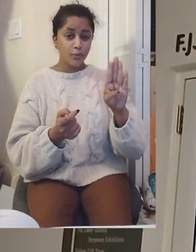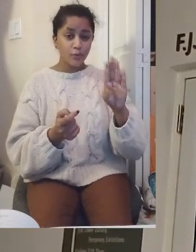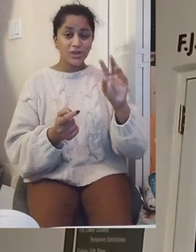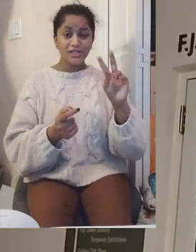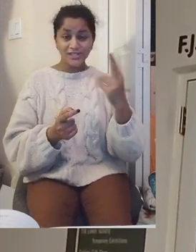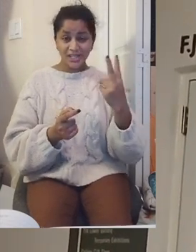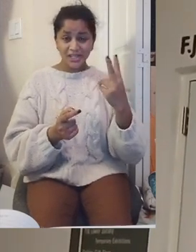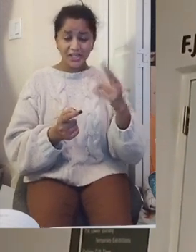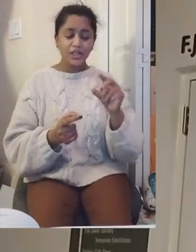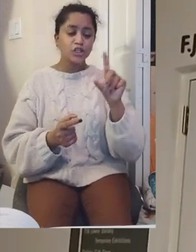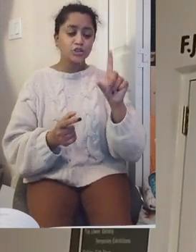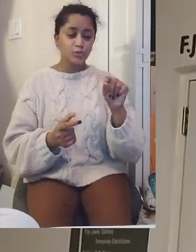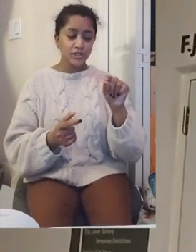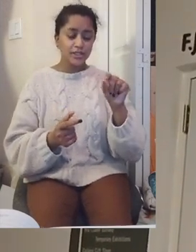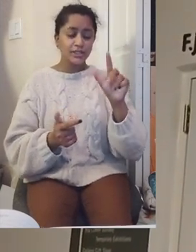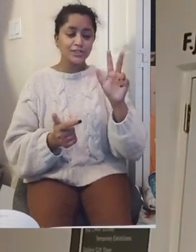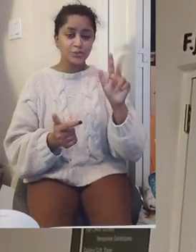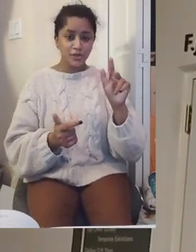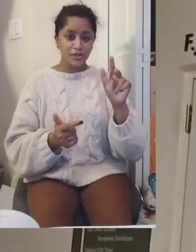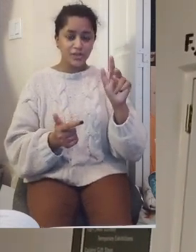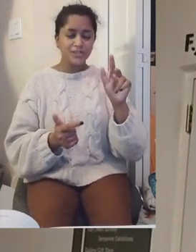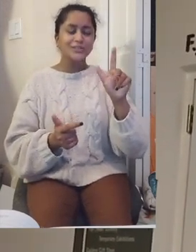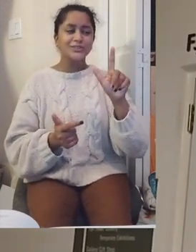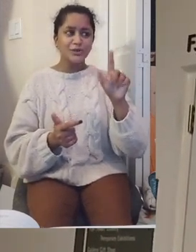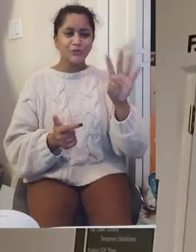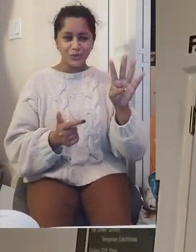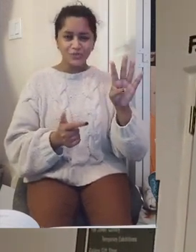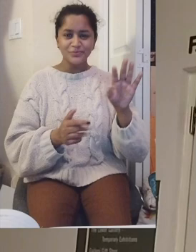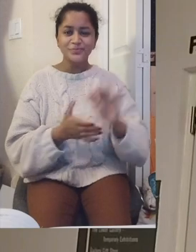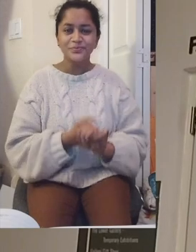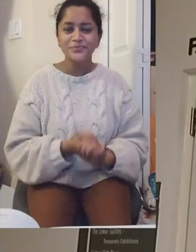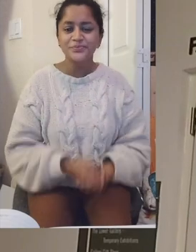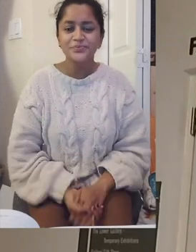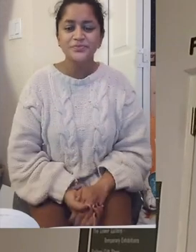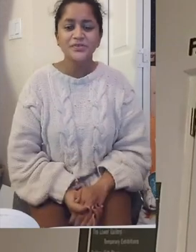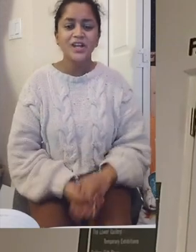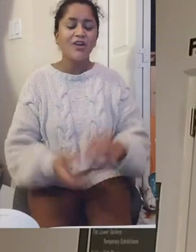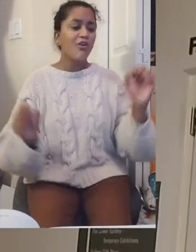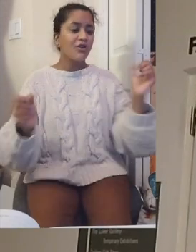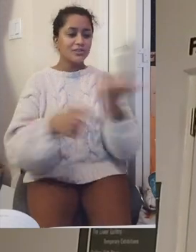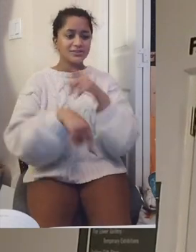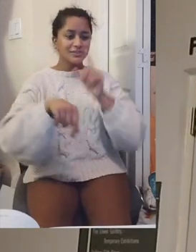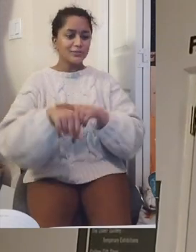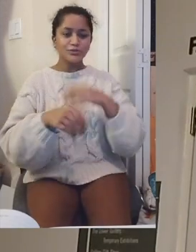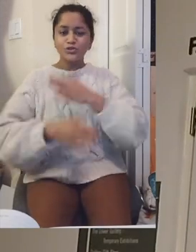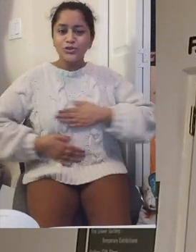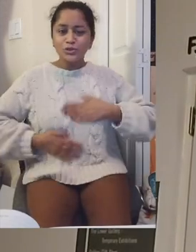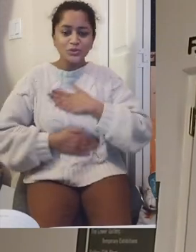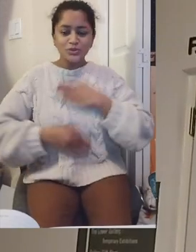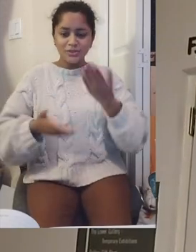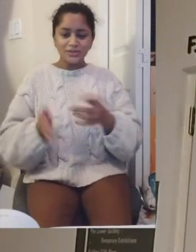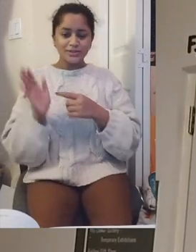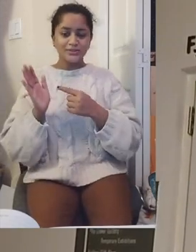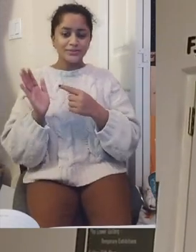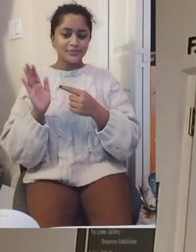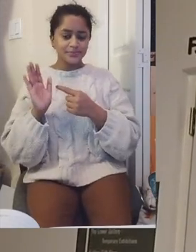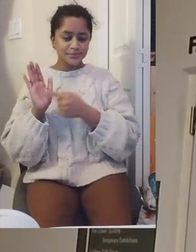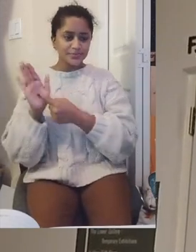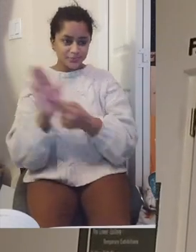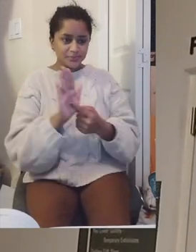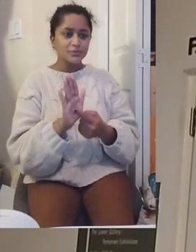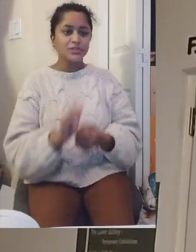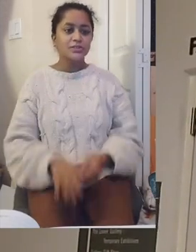until the 2nd of February 2024. So you've got time to come back, enjoy the exhibit, see it. Yeah.